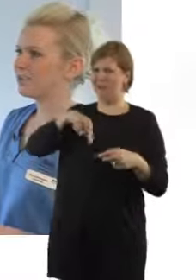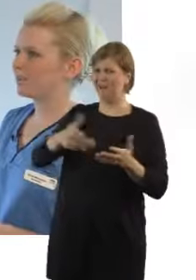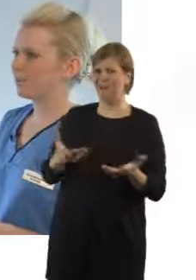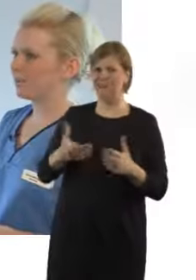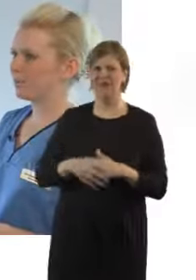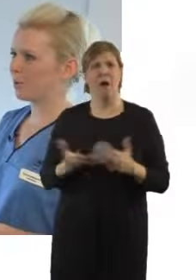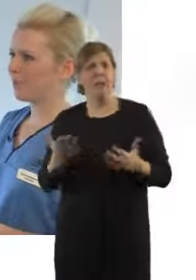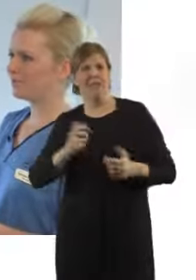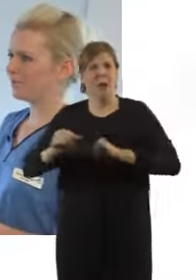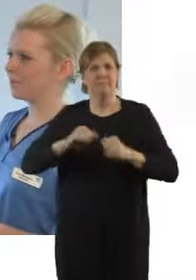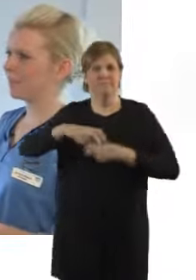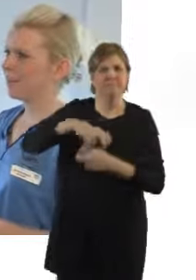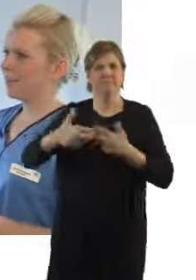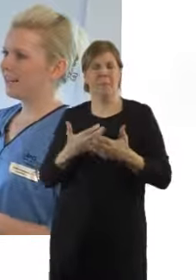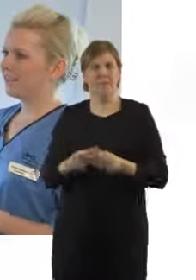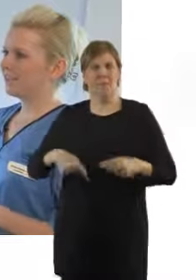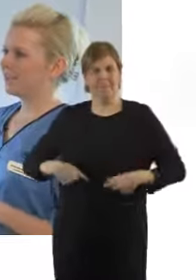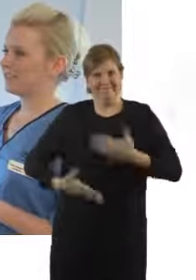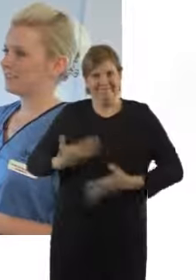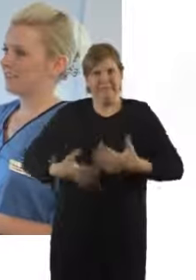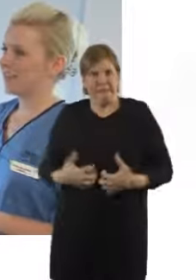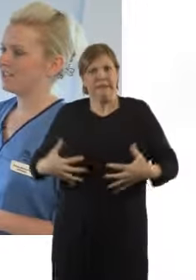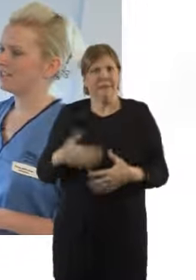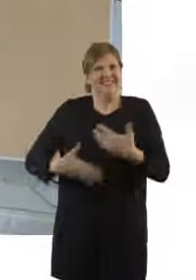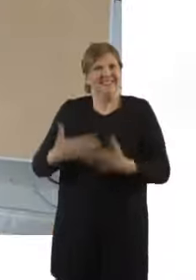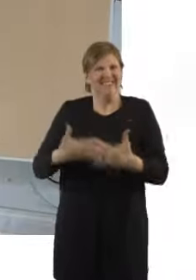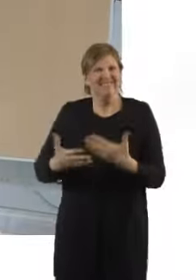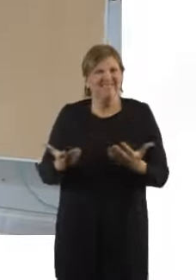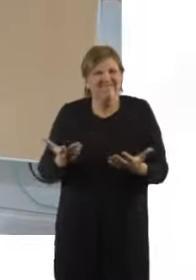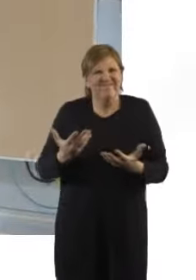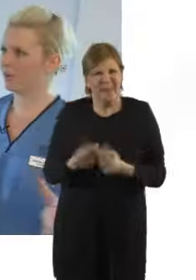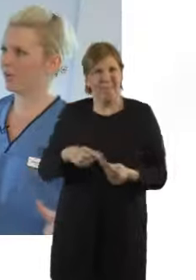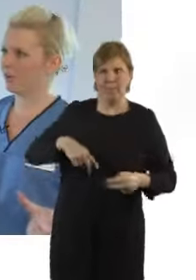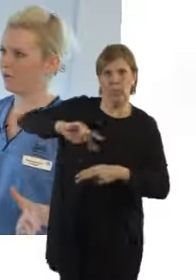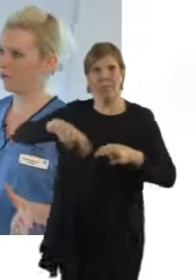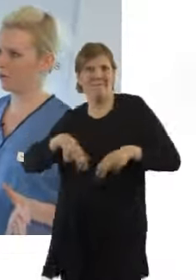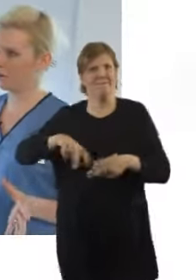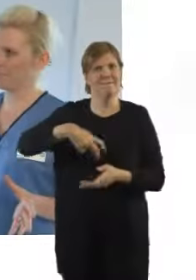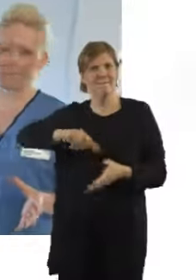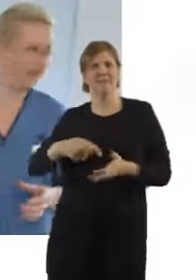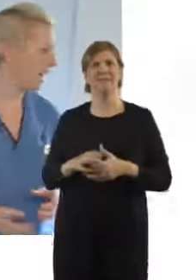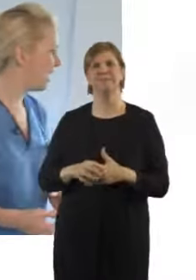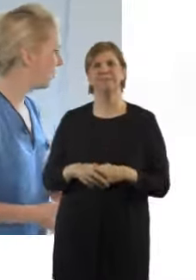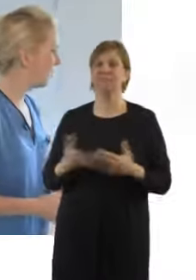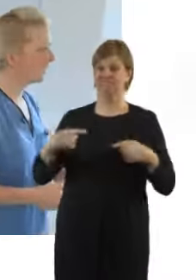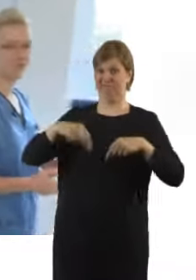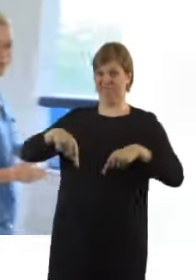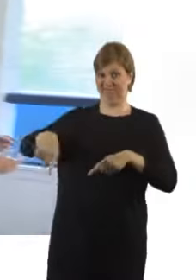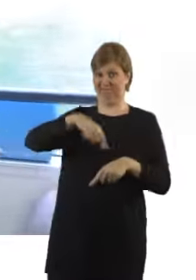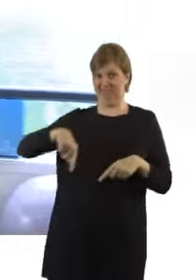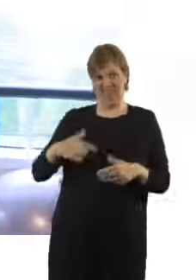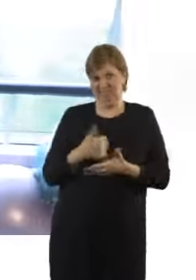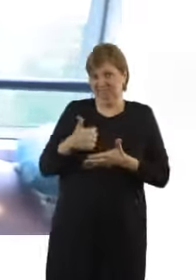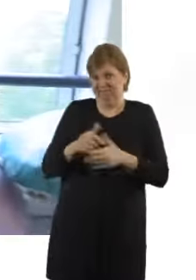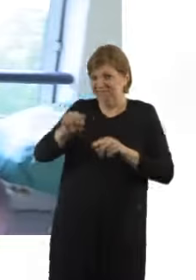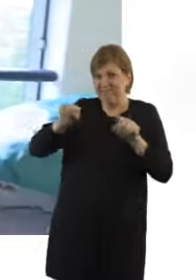is really proven to help the progress of labour. It aids effective contractions, and we encourage our women to move around in labour. In this room,